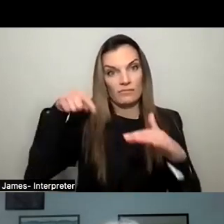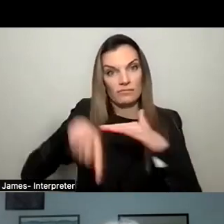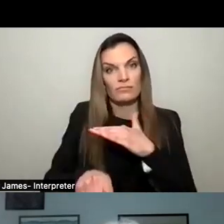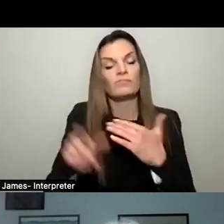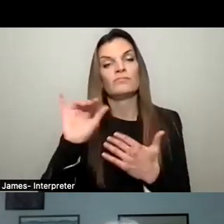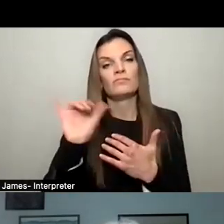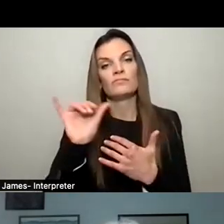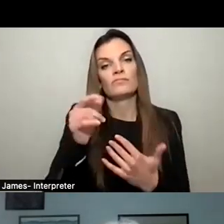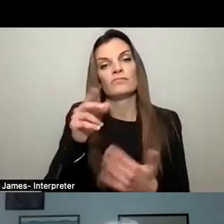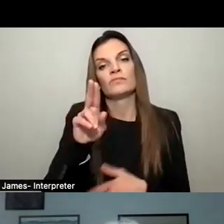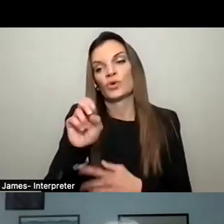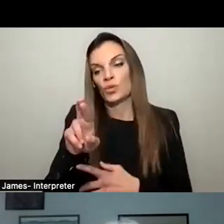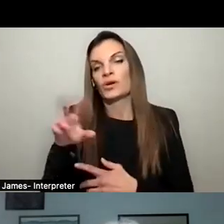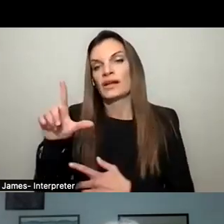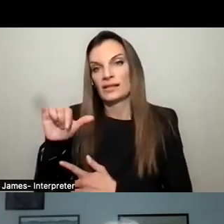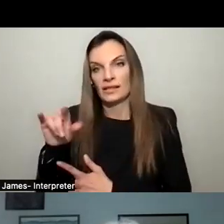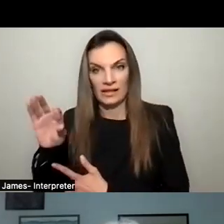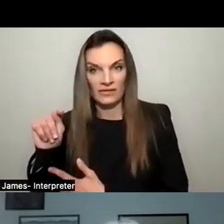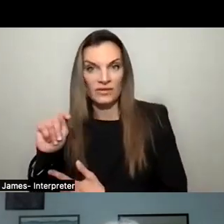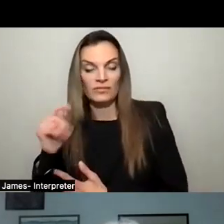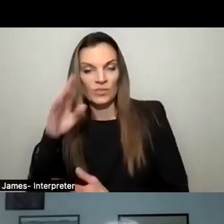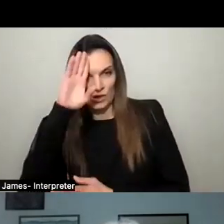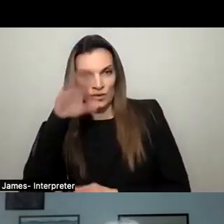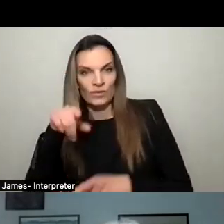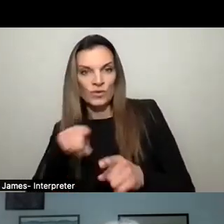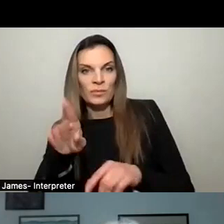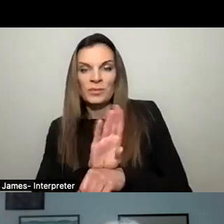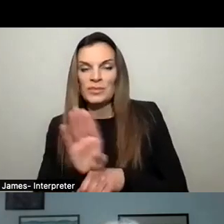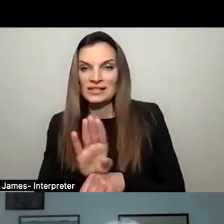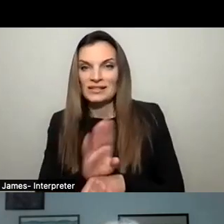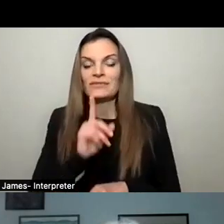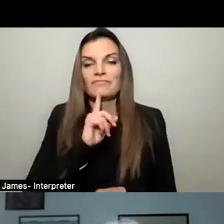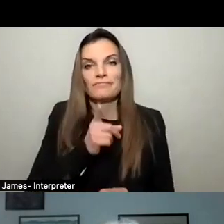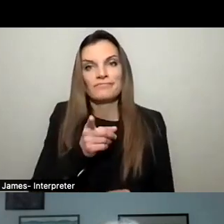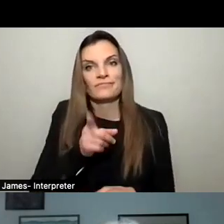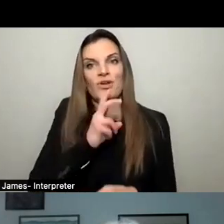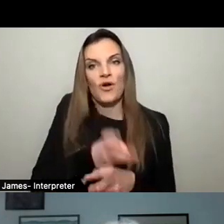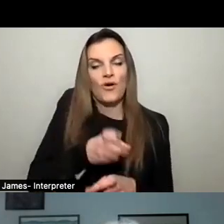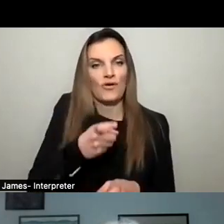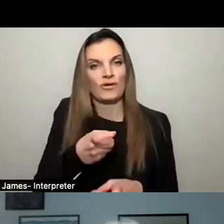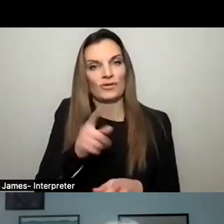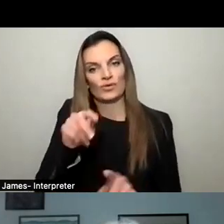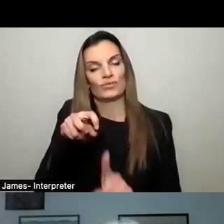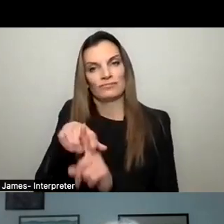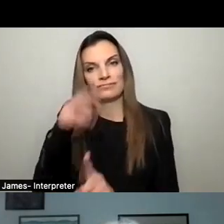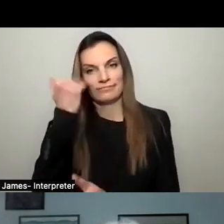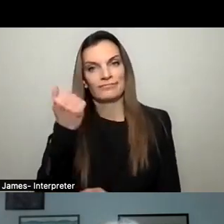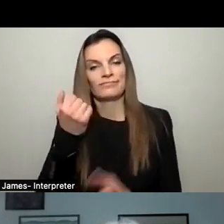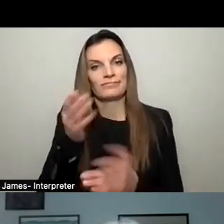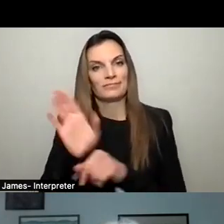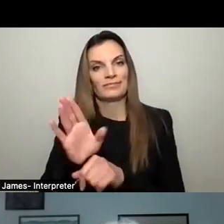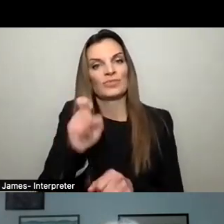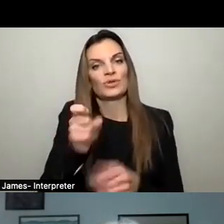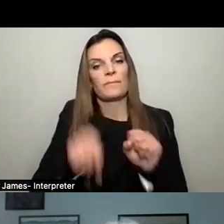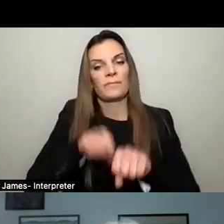go beyond Uber and Lyft, which we all know, especially in busy times, it's hard to get in our, our neighborhood if you don't pre-plan for it. We should be bringing in bike racks